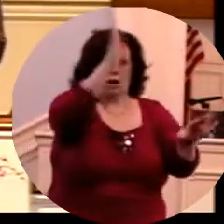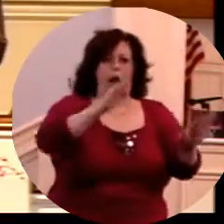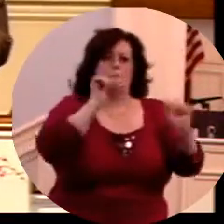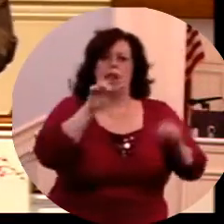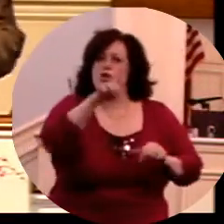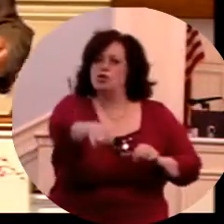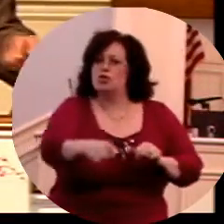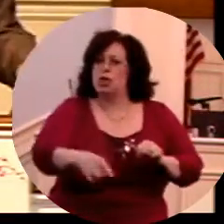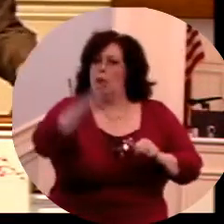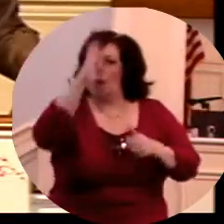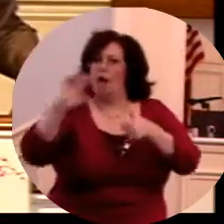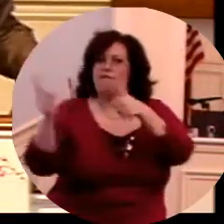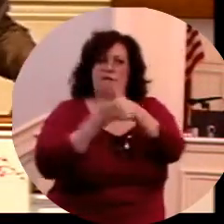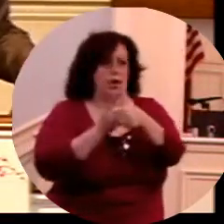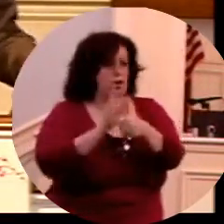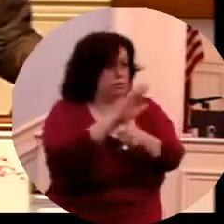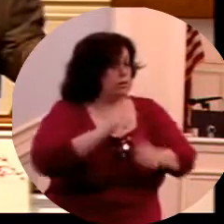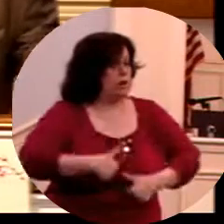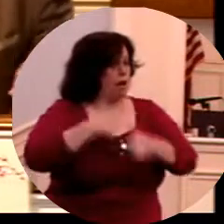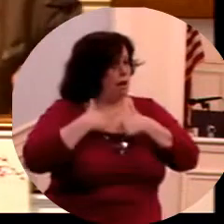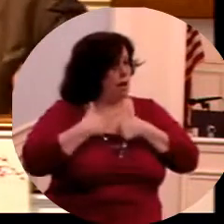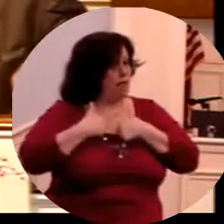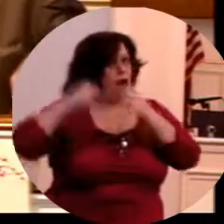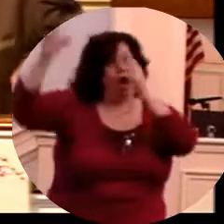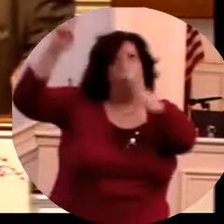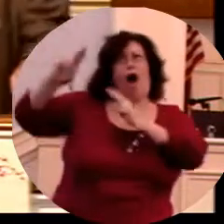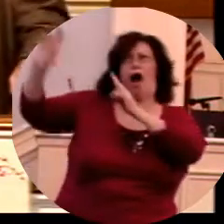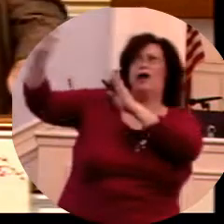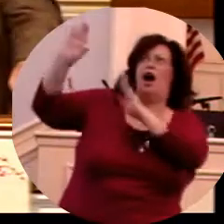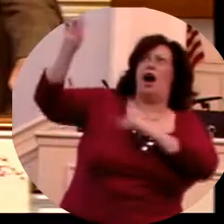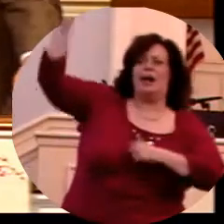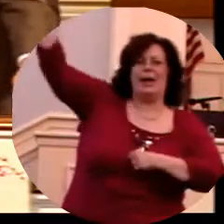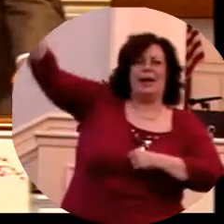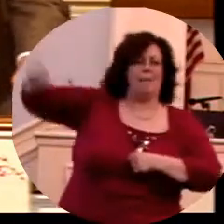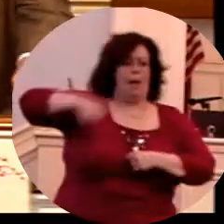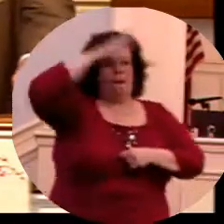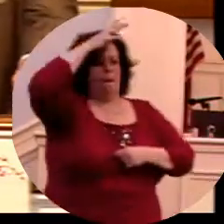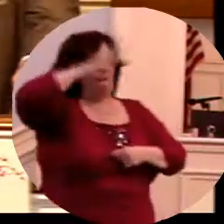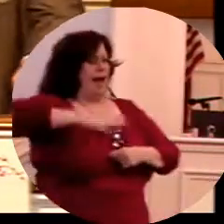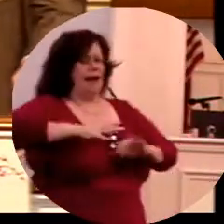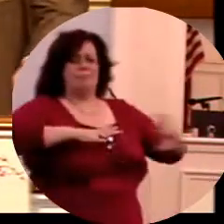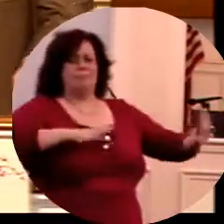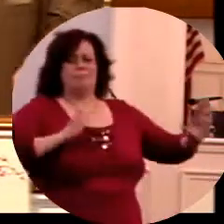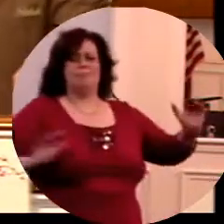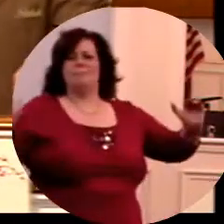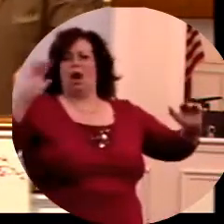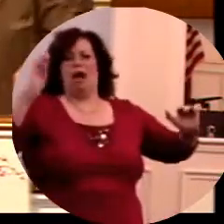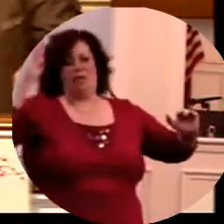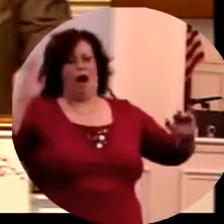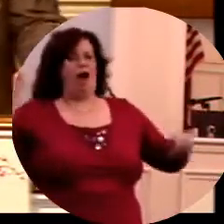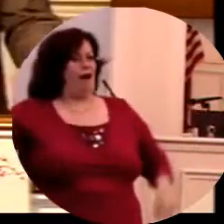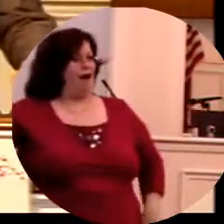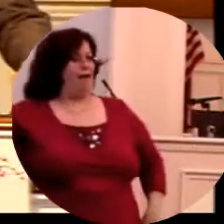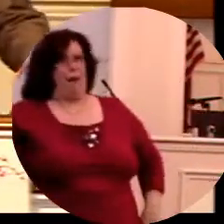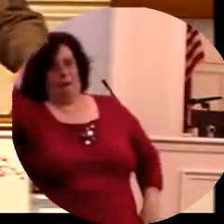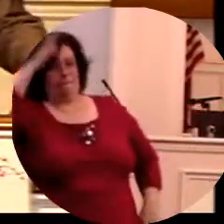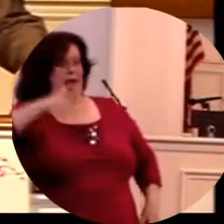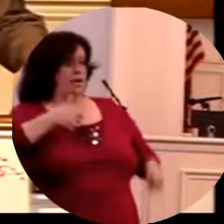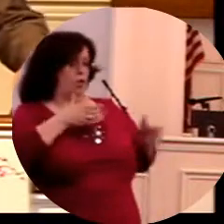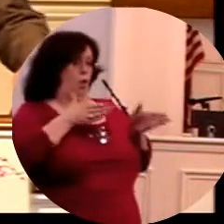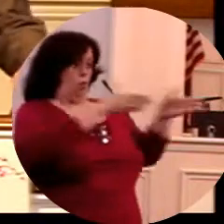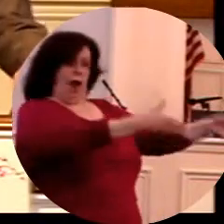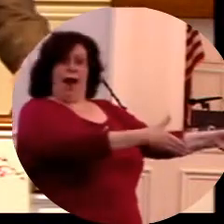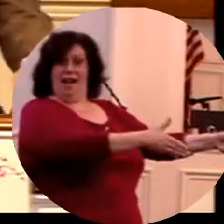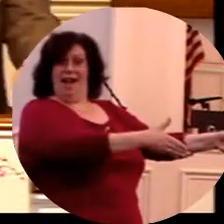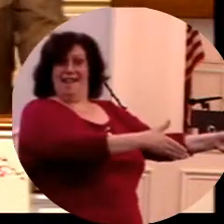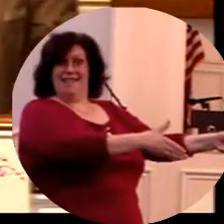bless you if you'll put Him first. God will bless you if you honor Him above man, above man's laws and man's